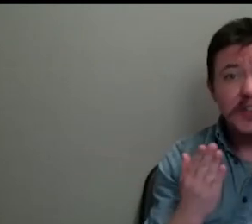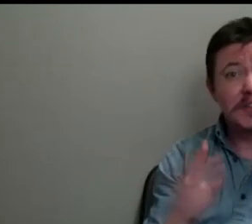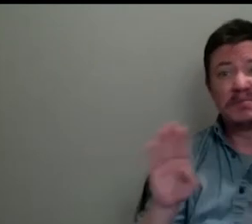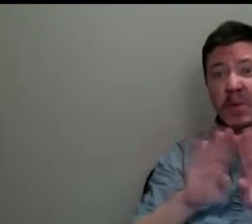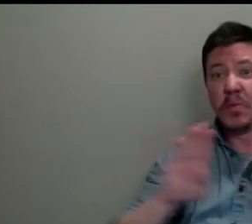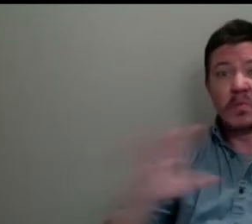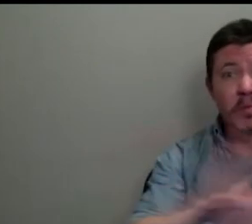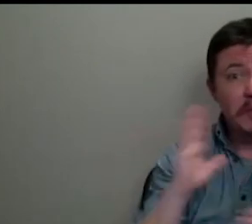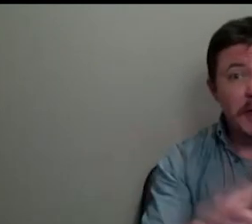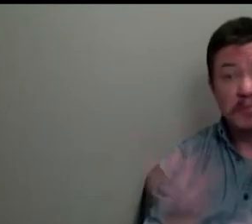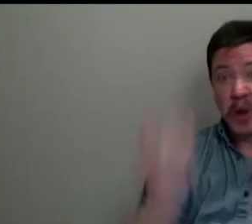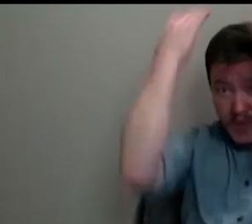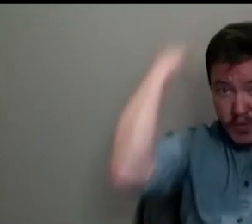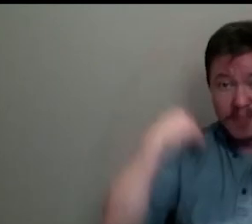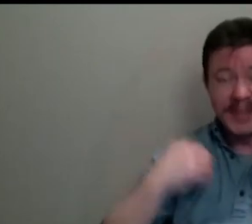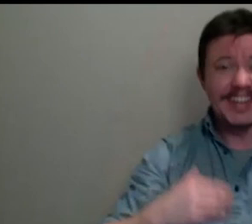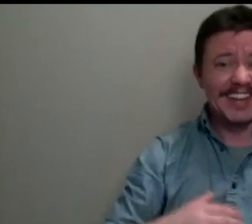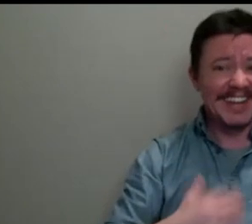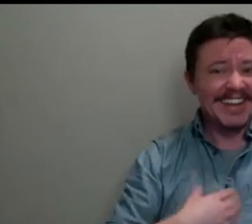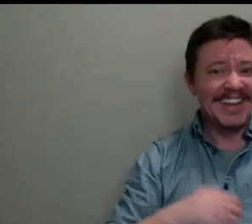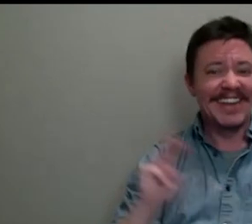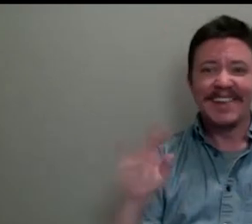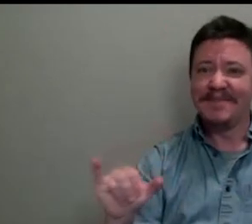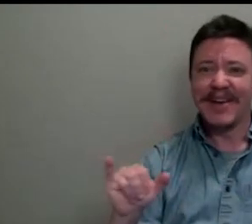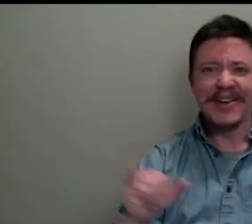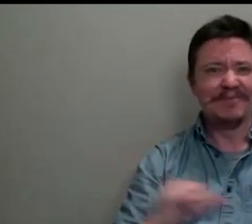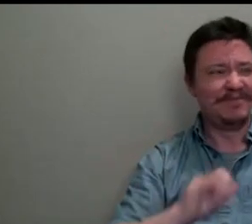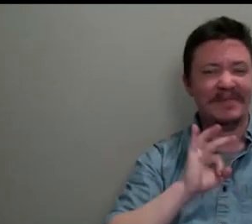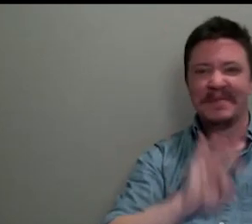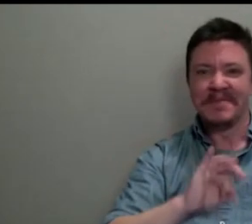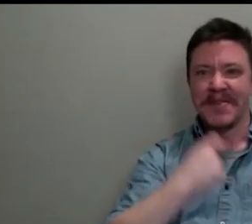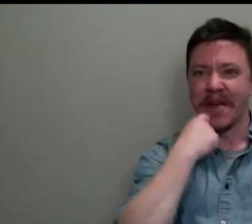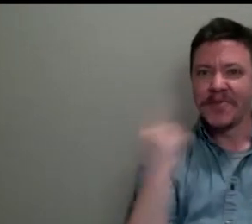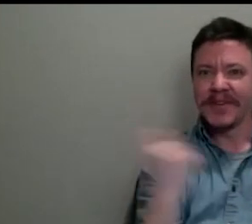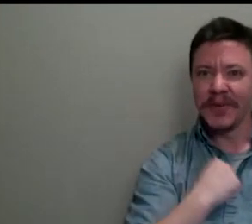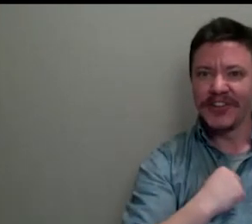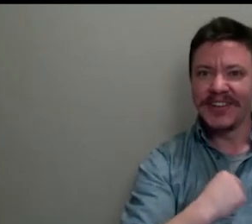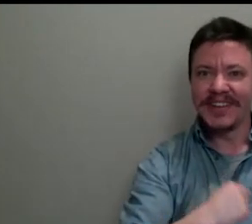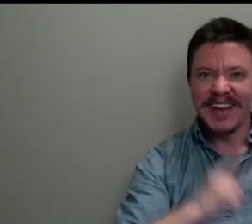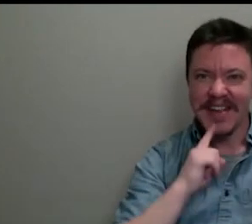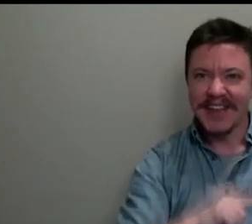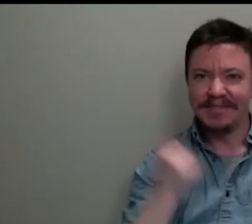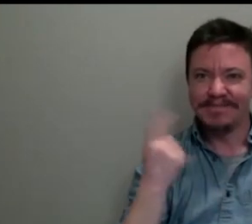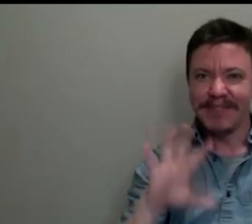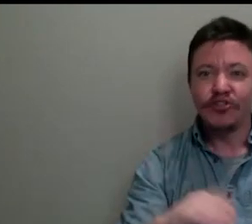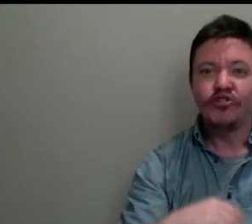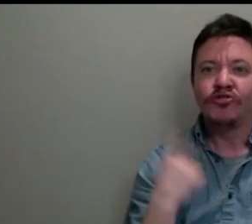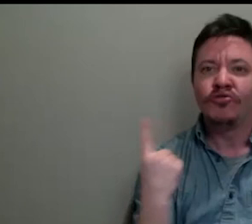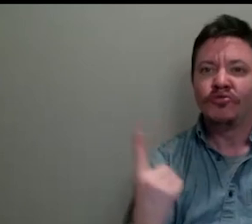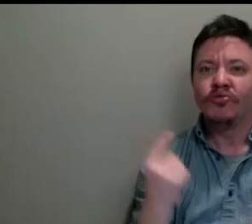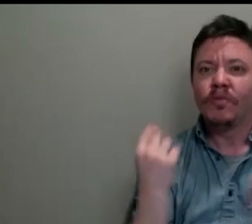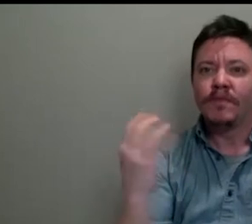You almost perfectly answered a question that just came in. A viewer asks about the